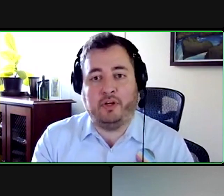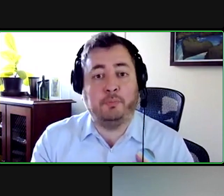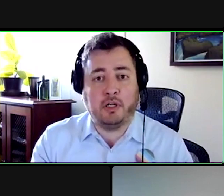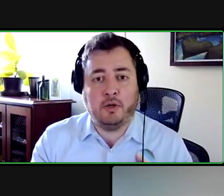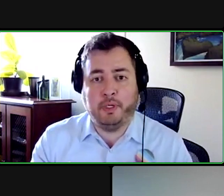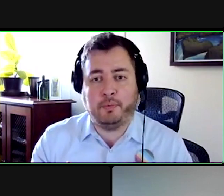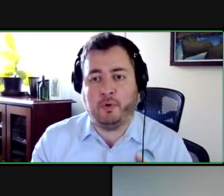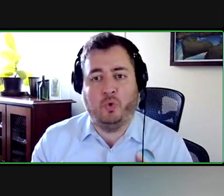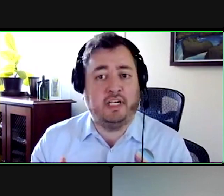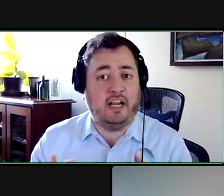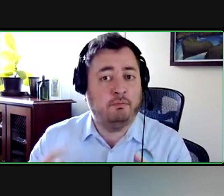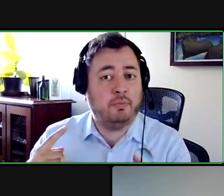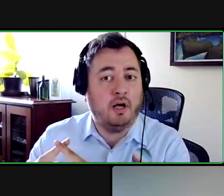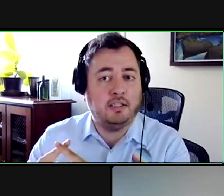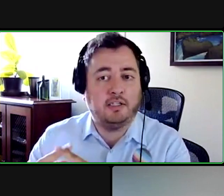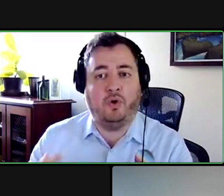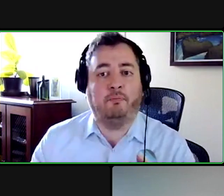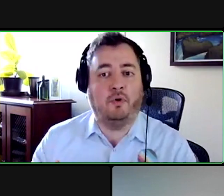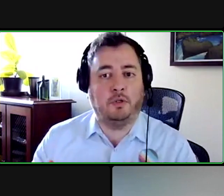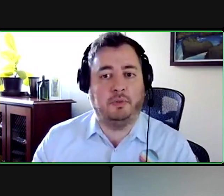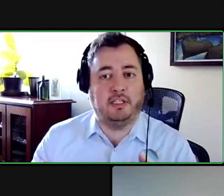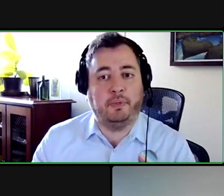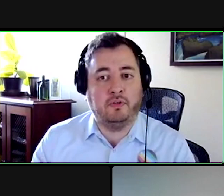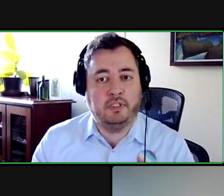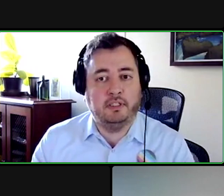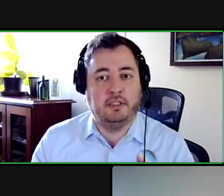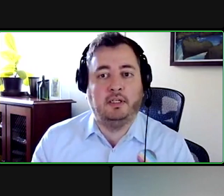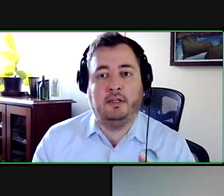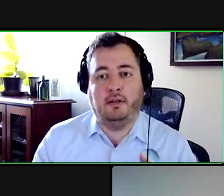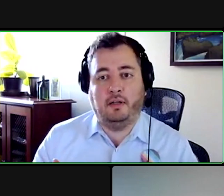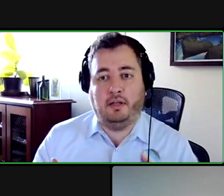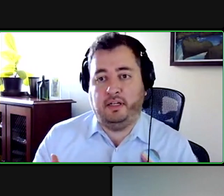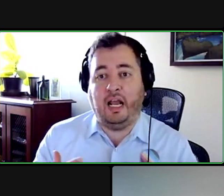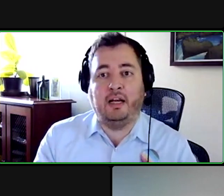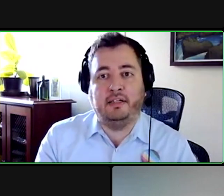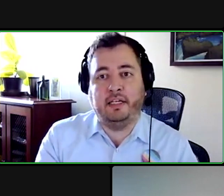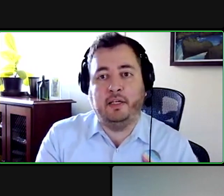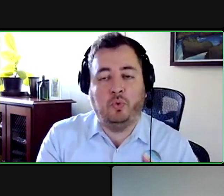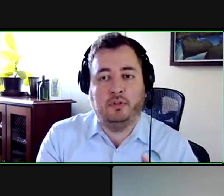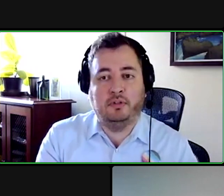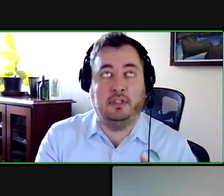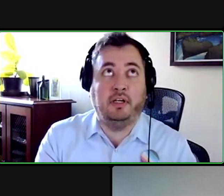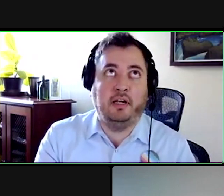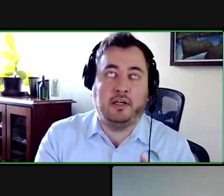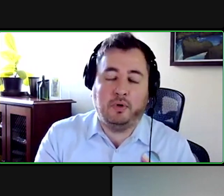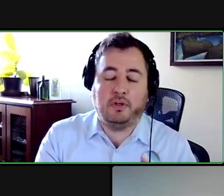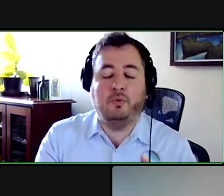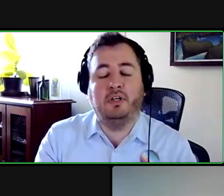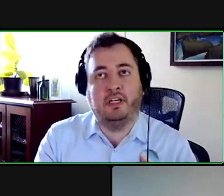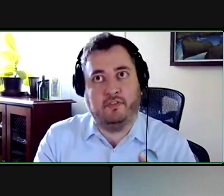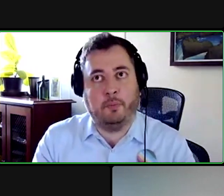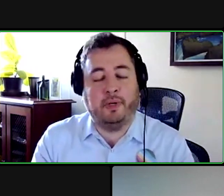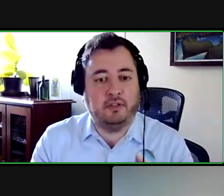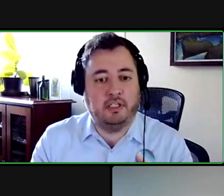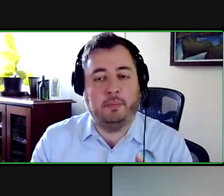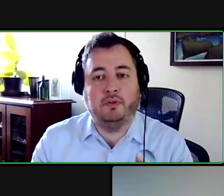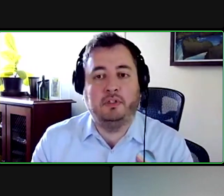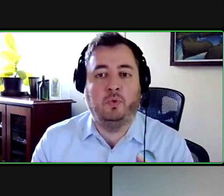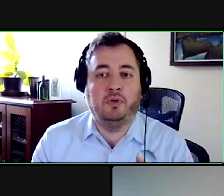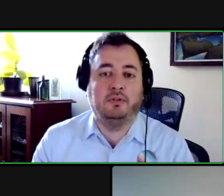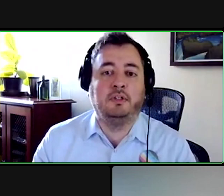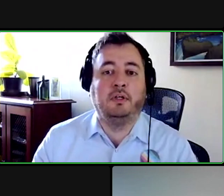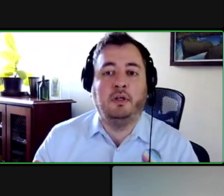out there especially people who are deaf plus or have multiple disabilities in the idd world the intellectual and developmental